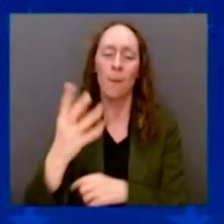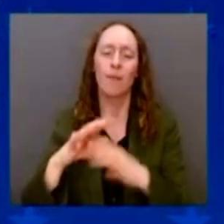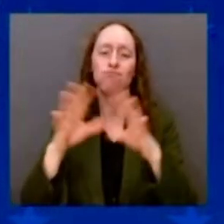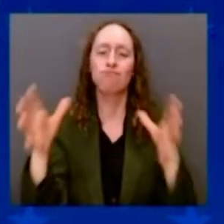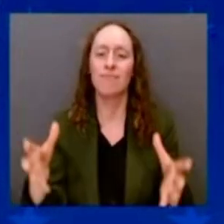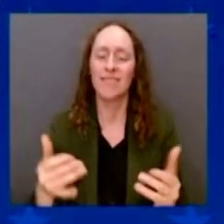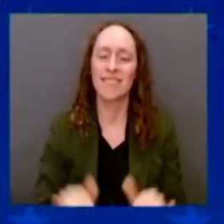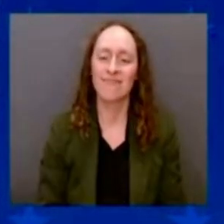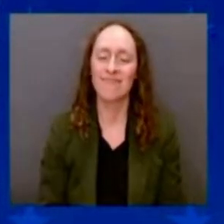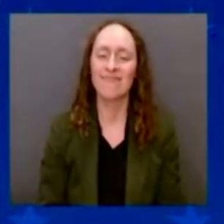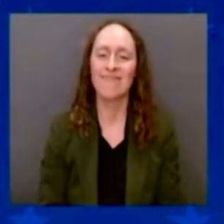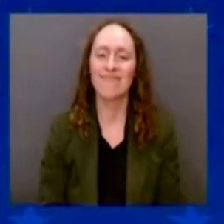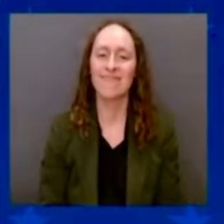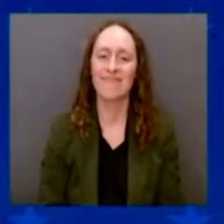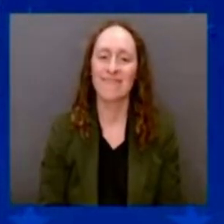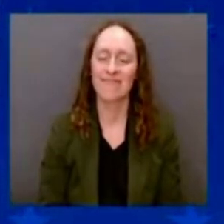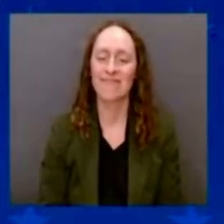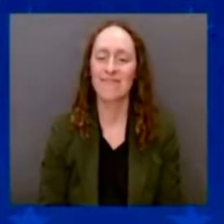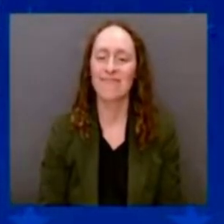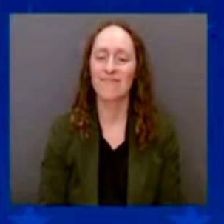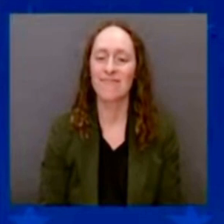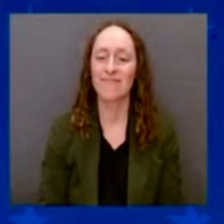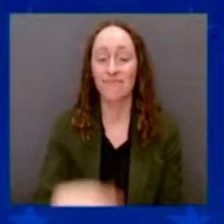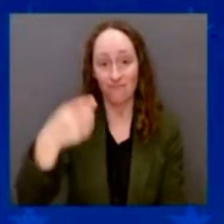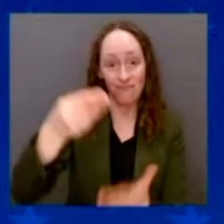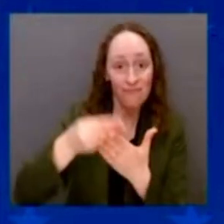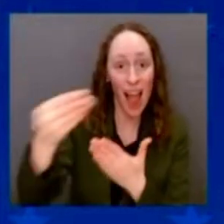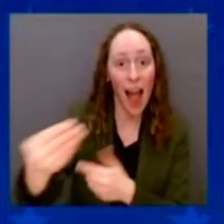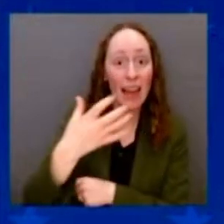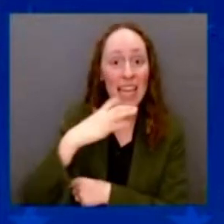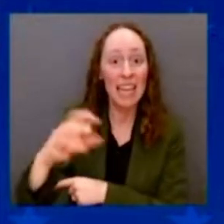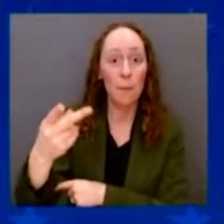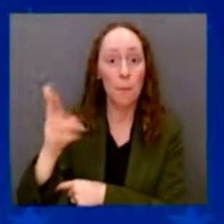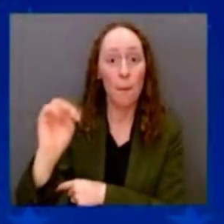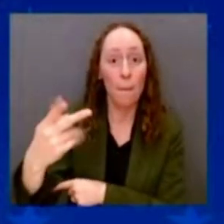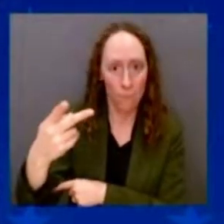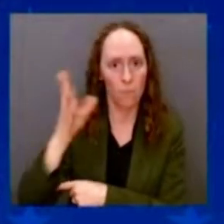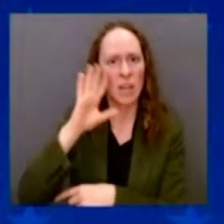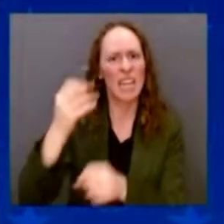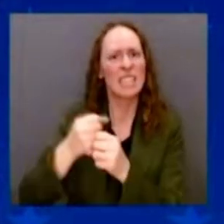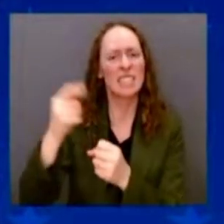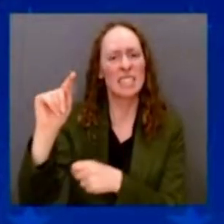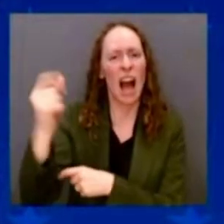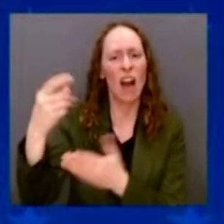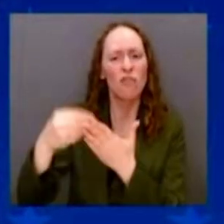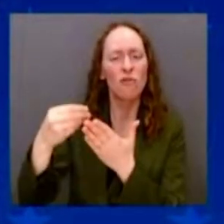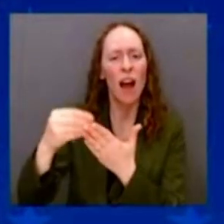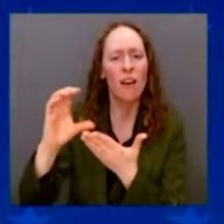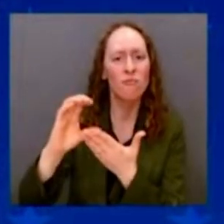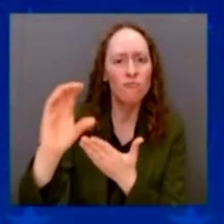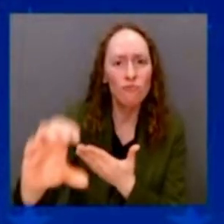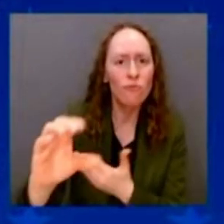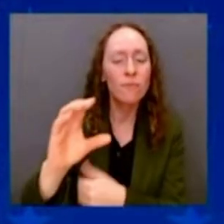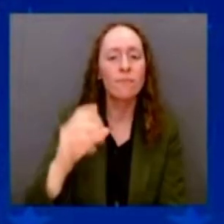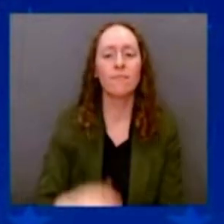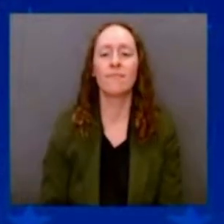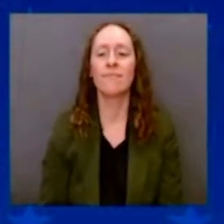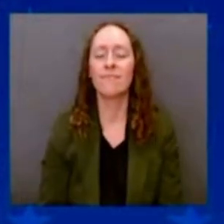get a tax credit for doing it. And water heaters — tax credit to weatherize your homes with better windows and doors.